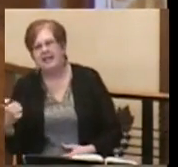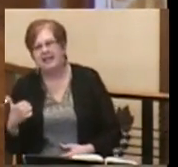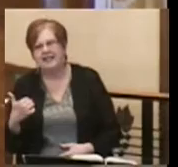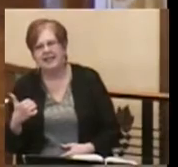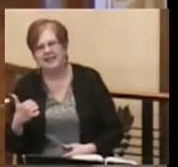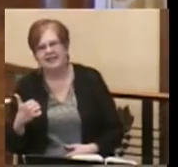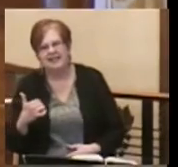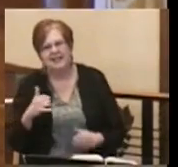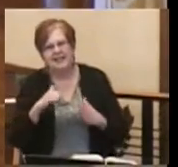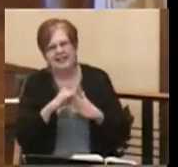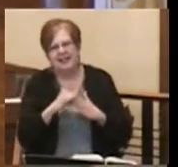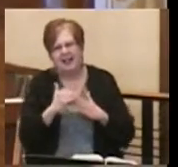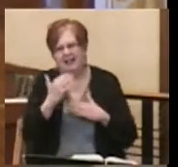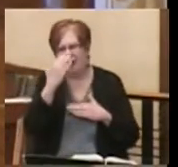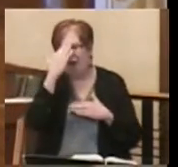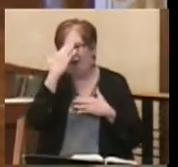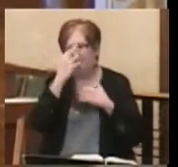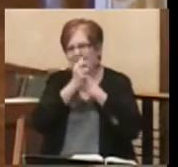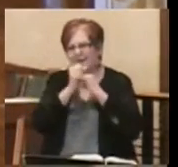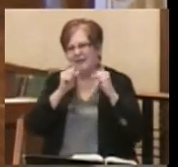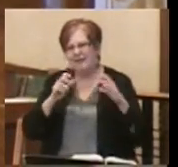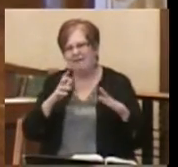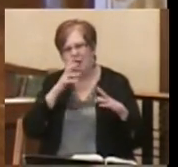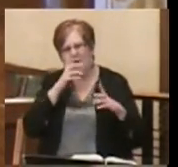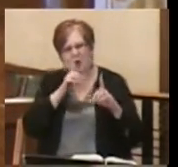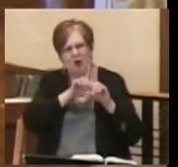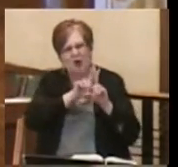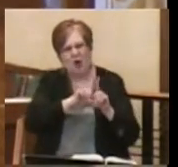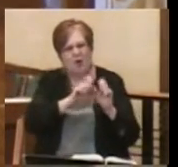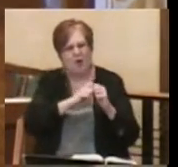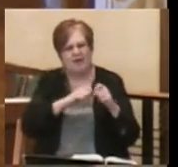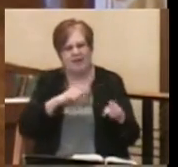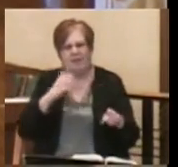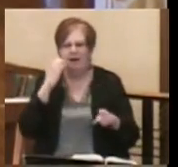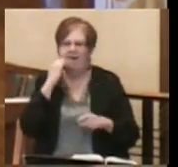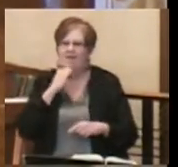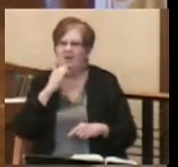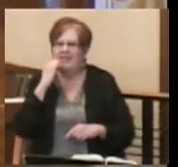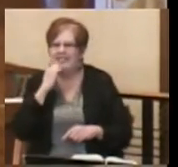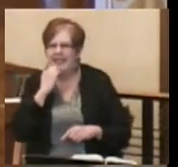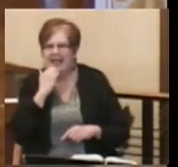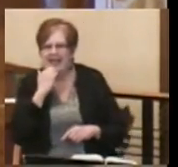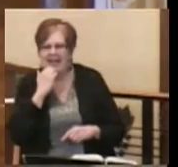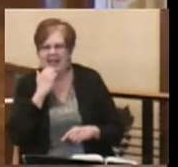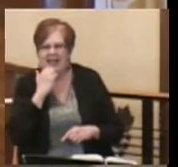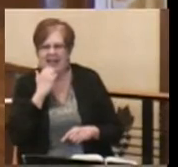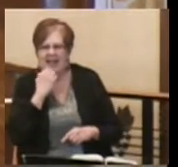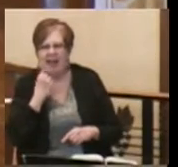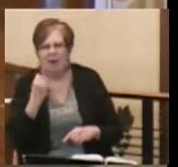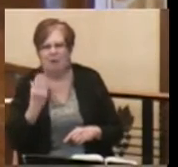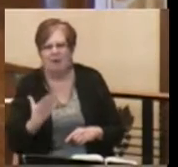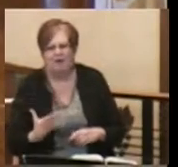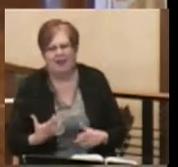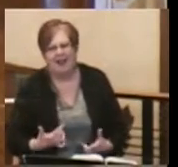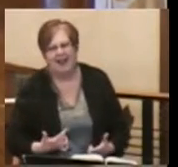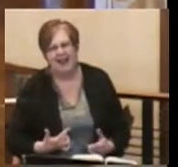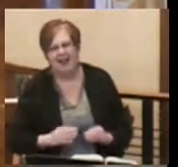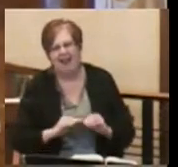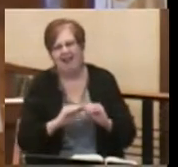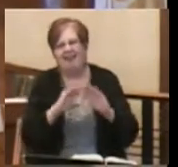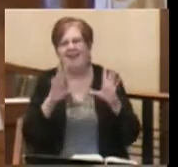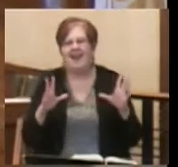it's the knowledge of a savior who will go with them every day and even provide light